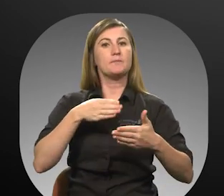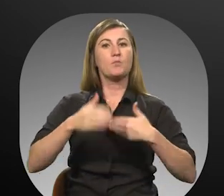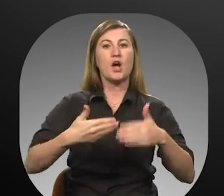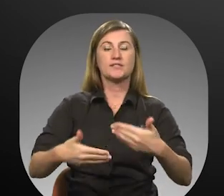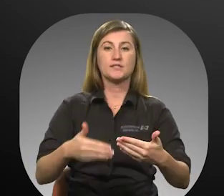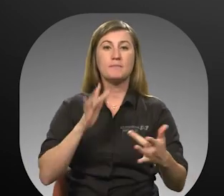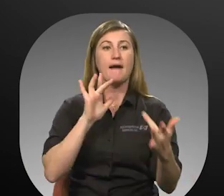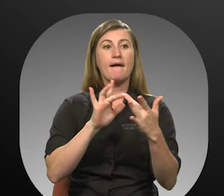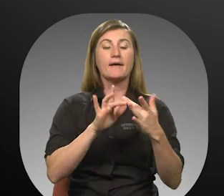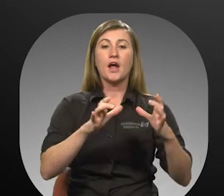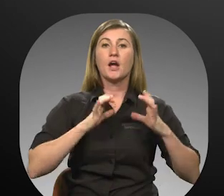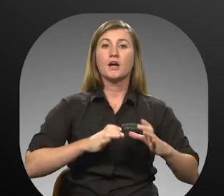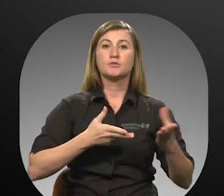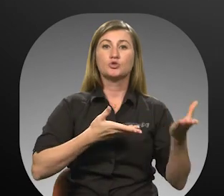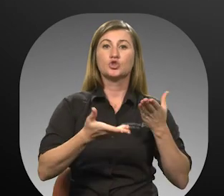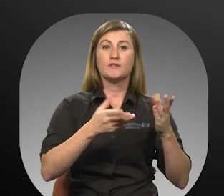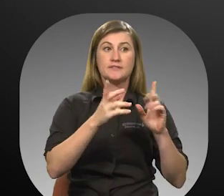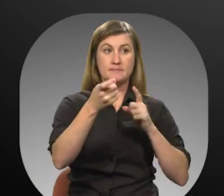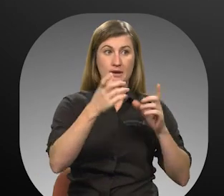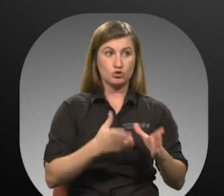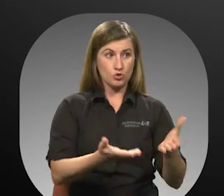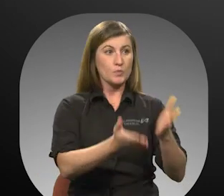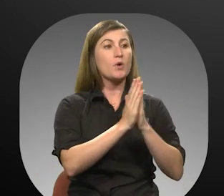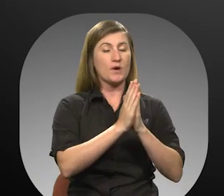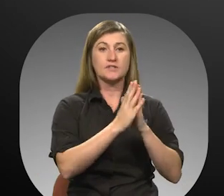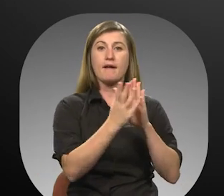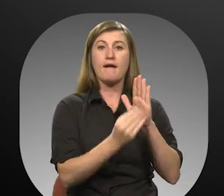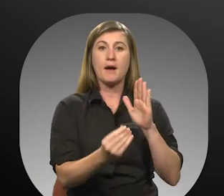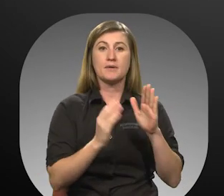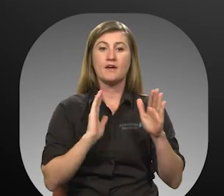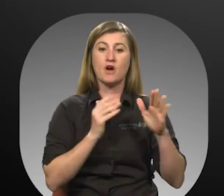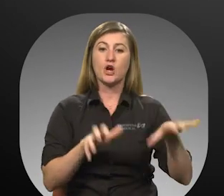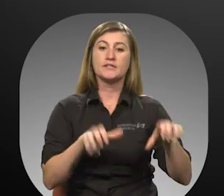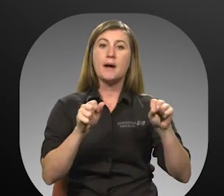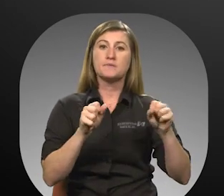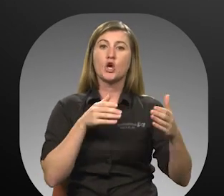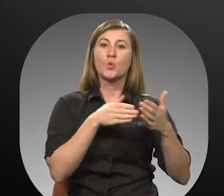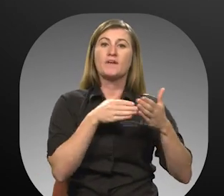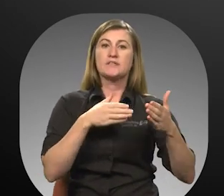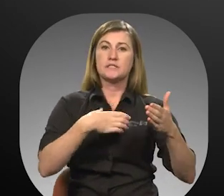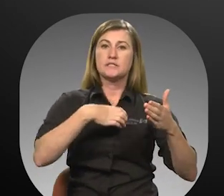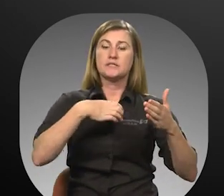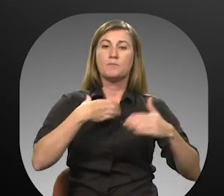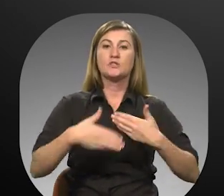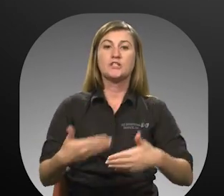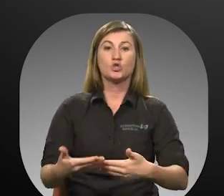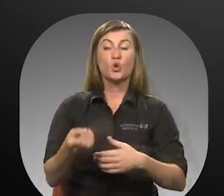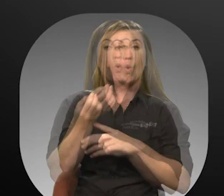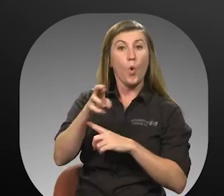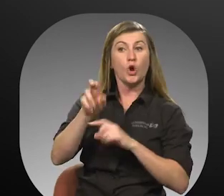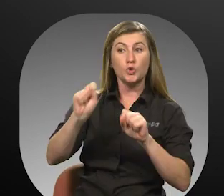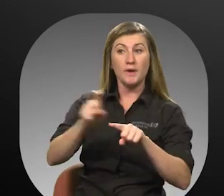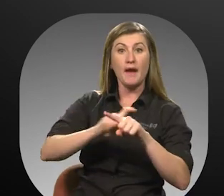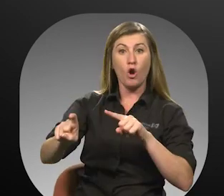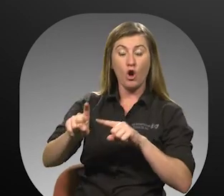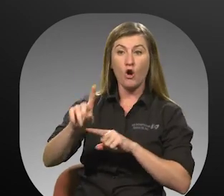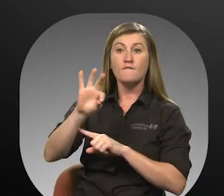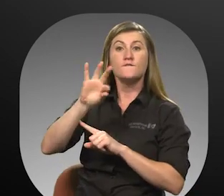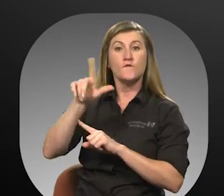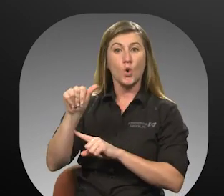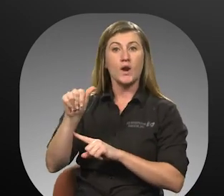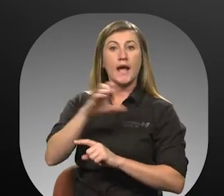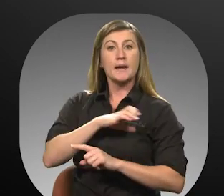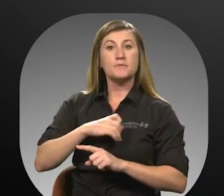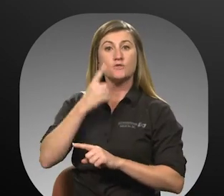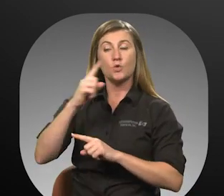contacting the customer service manager and requesting a copy of our adopted grievance procedure. Or, you may call the Florida